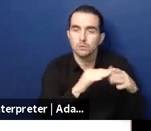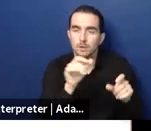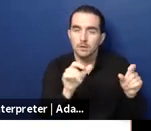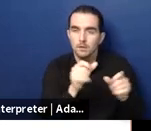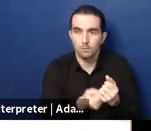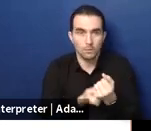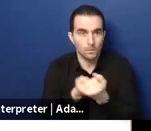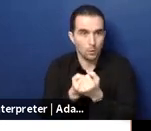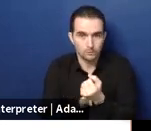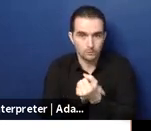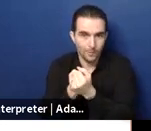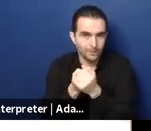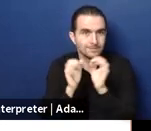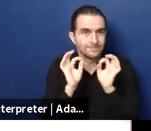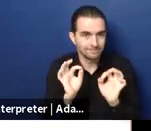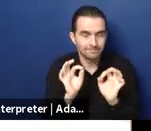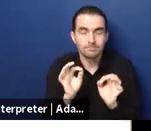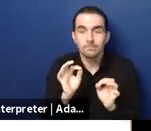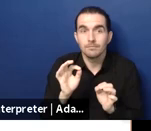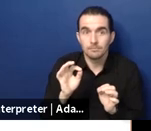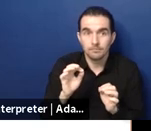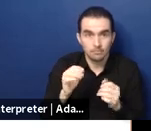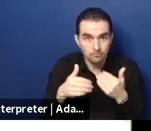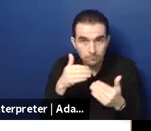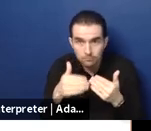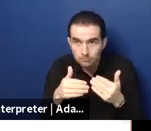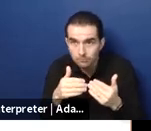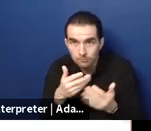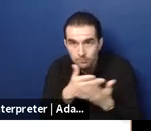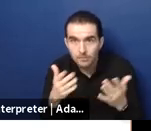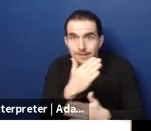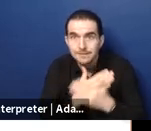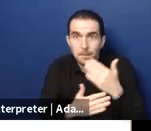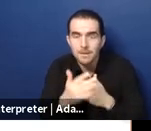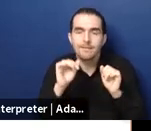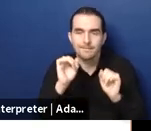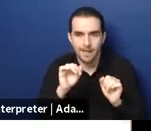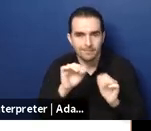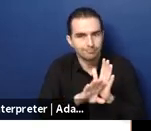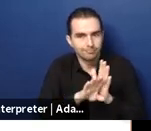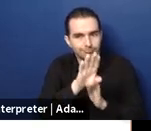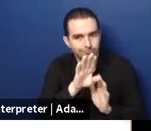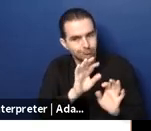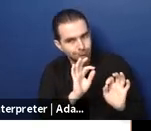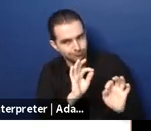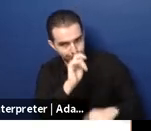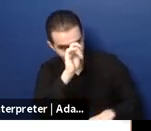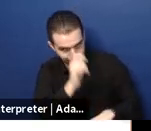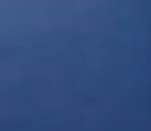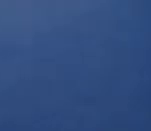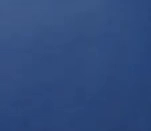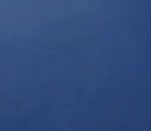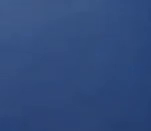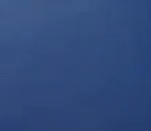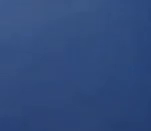you for your attention uh over to you felicity thanks so long it was really interesting to hear